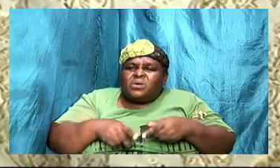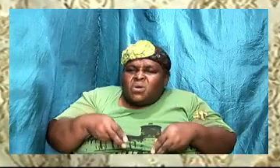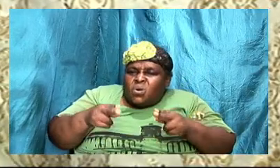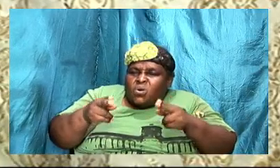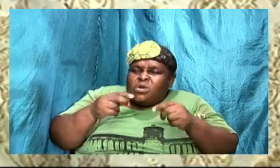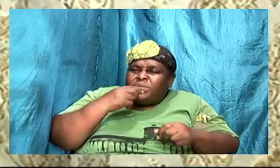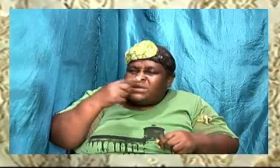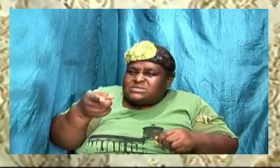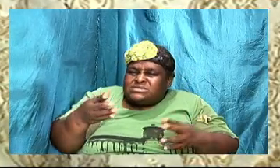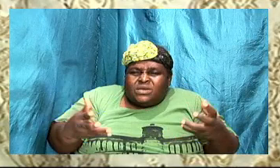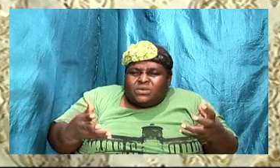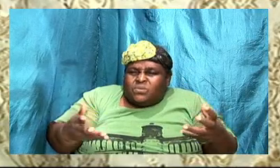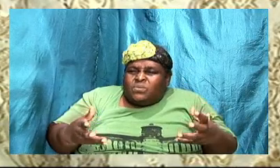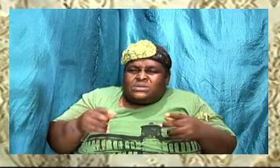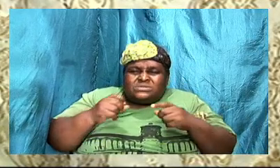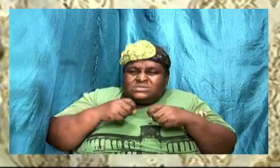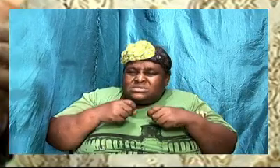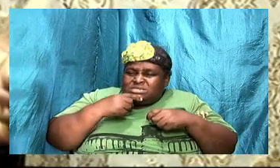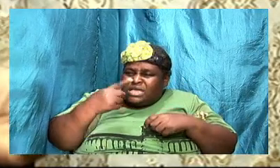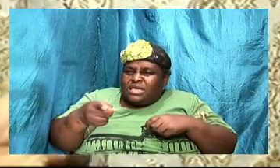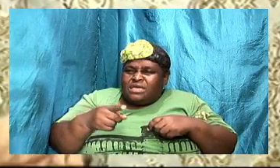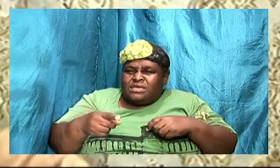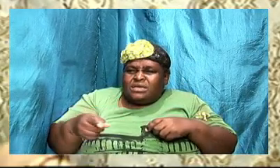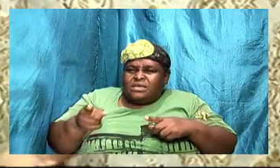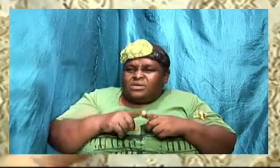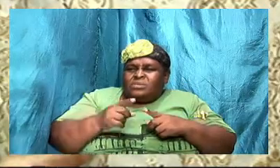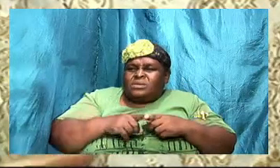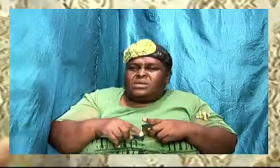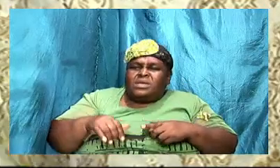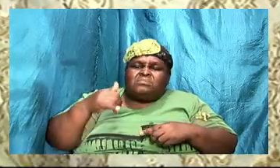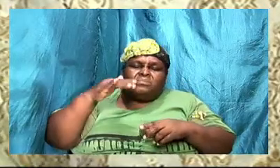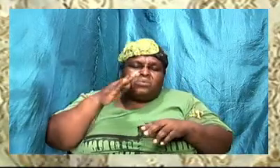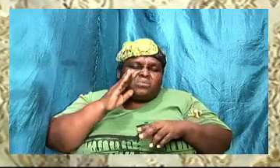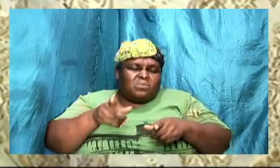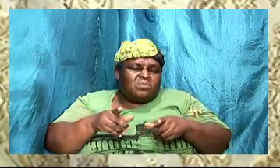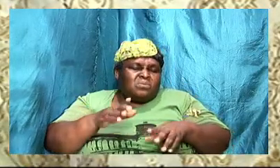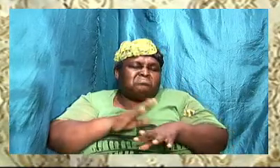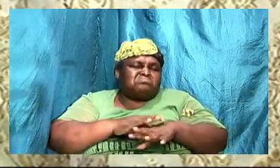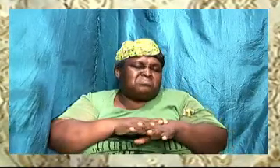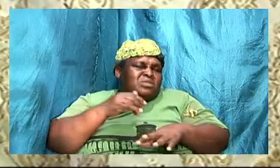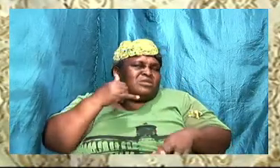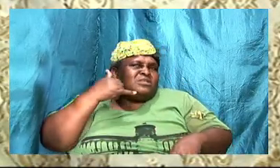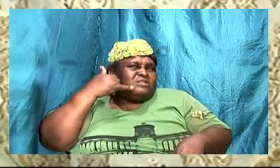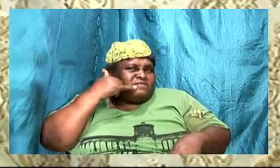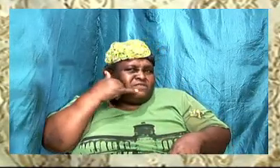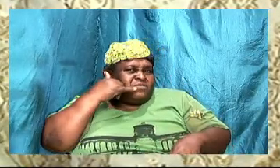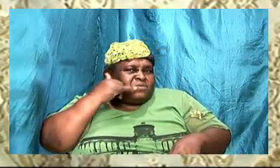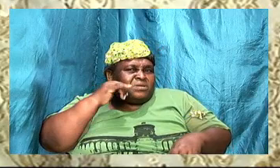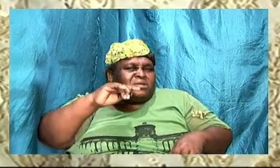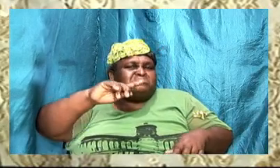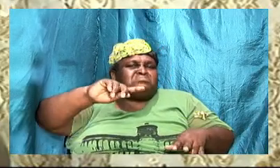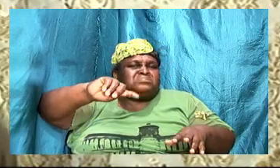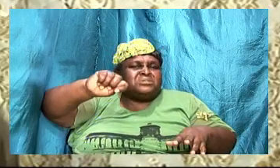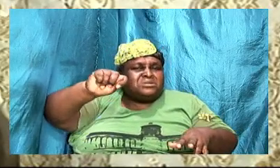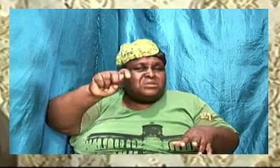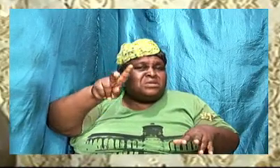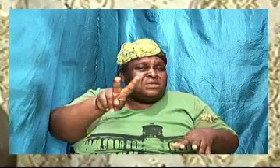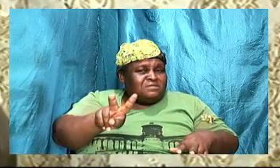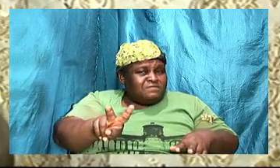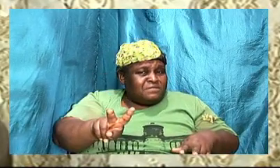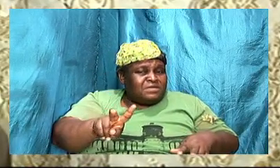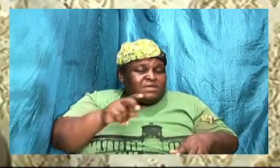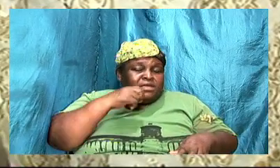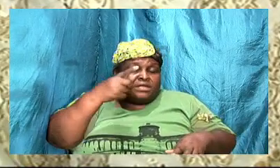can get back to the TV, so that we can get back to the social media and I'm telling us as married folks, if we,